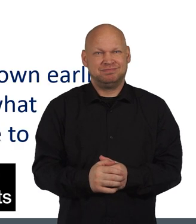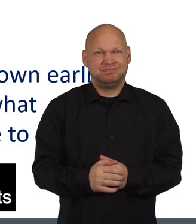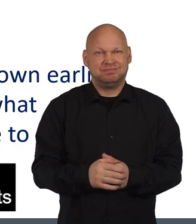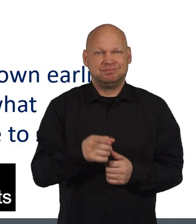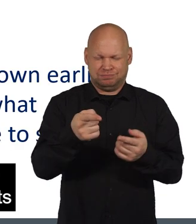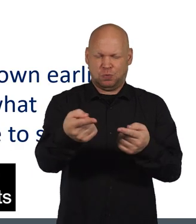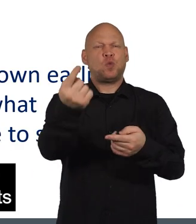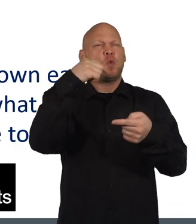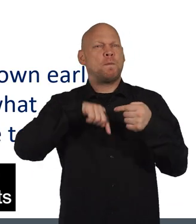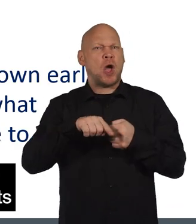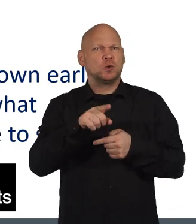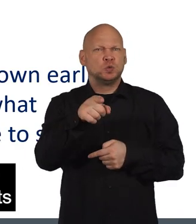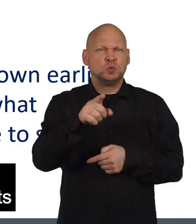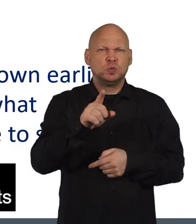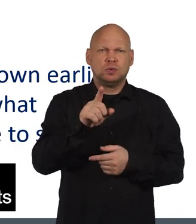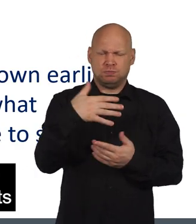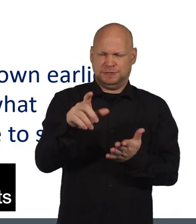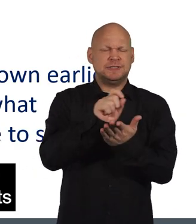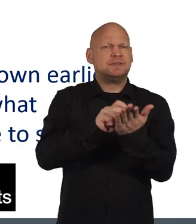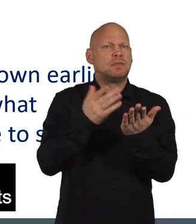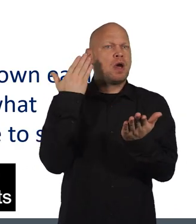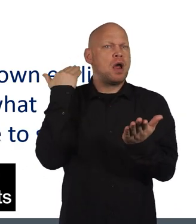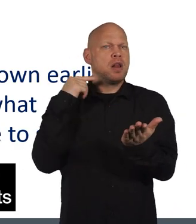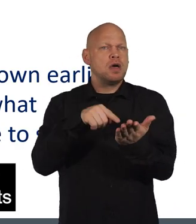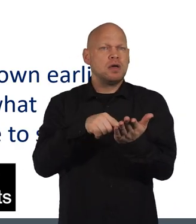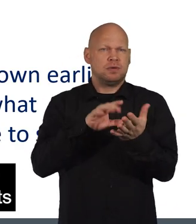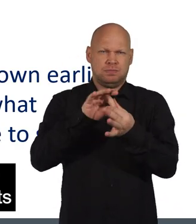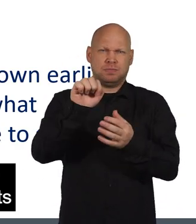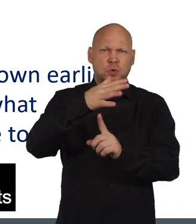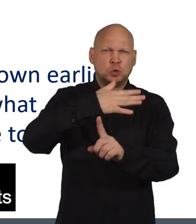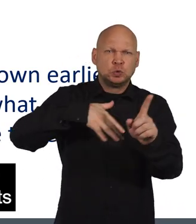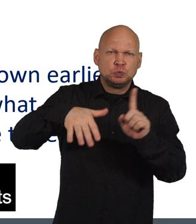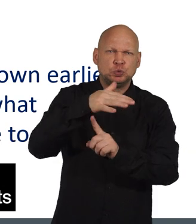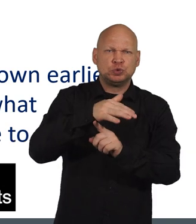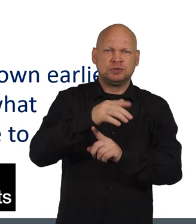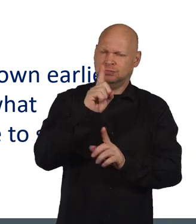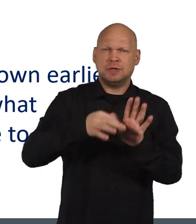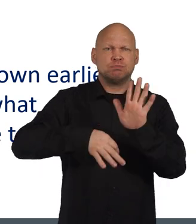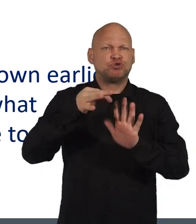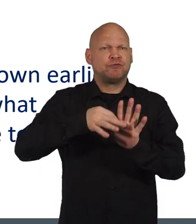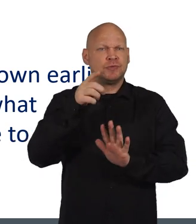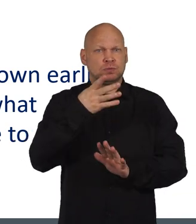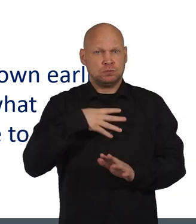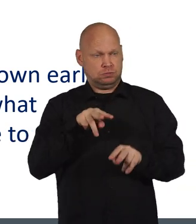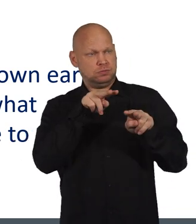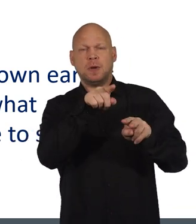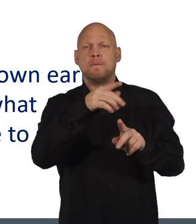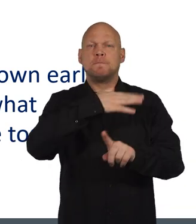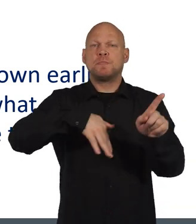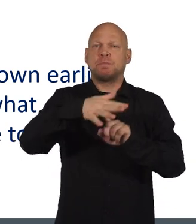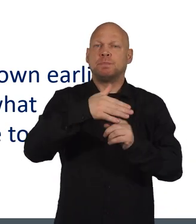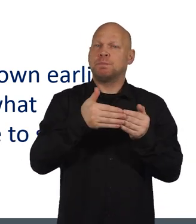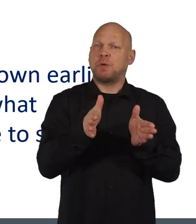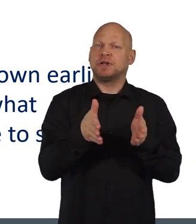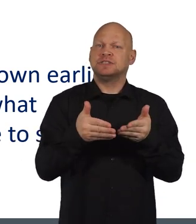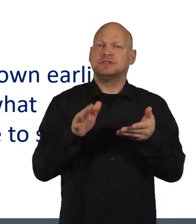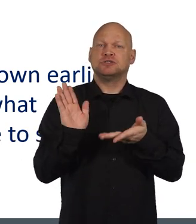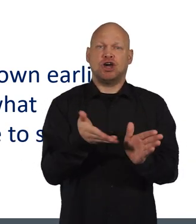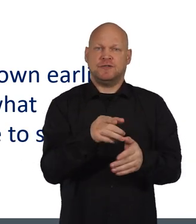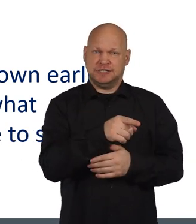And go back to what you wrote down earlier about your community, and what improvements you would like to see to public services.